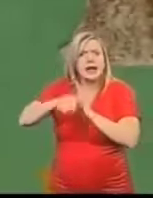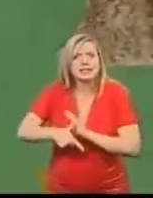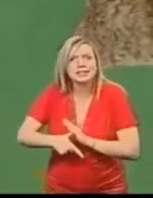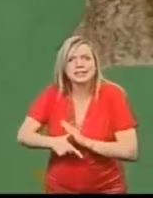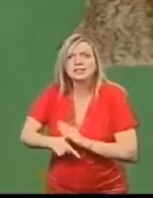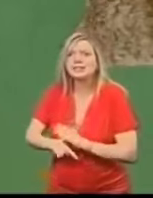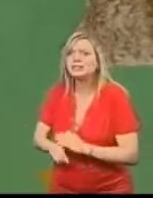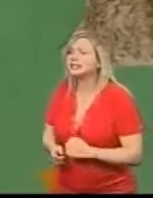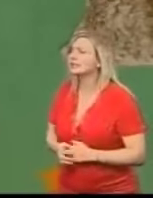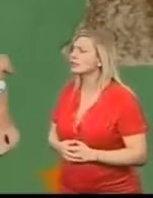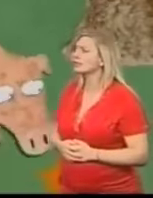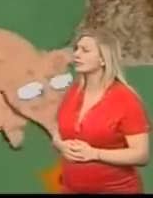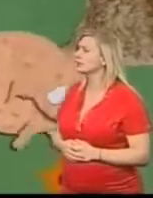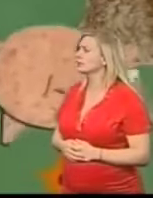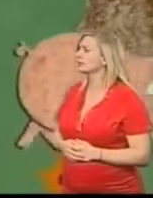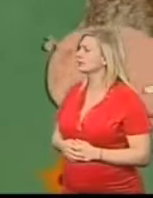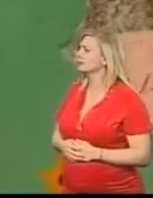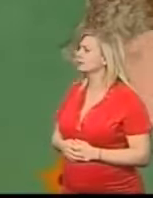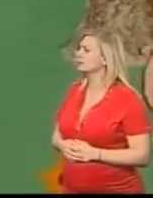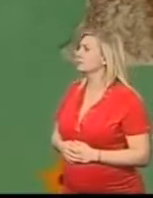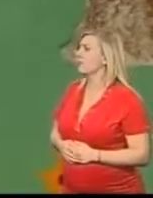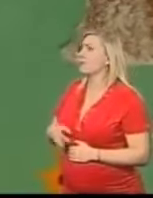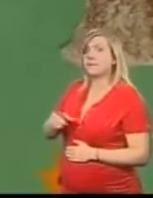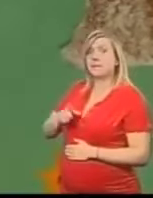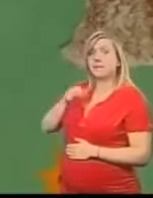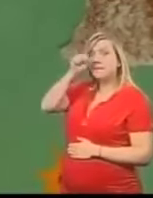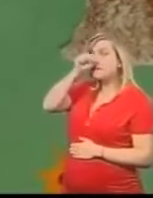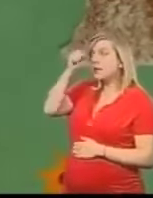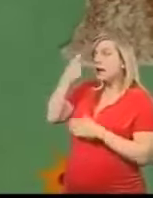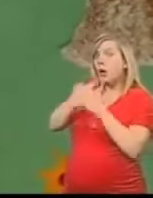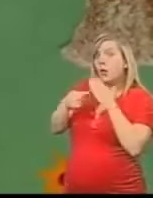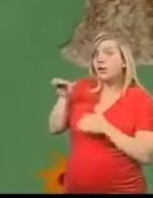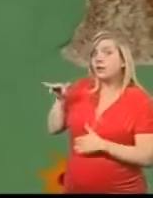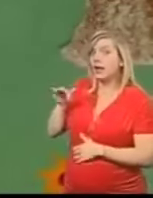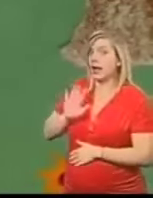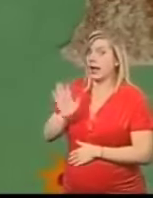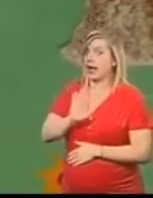But Porker Wasn't the only one in the orchard that night